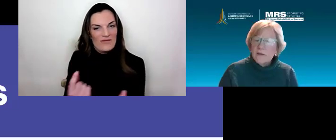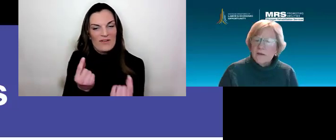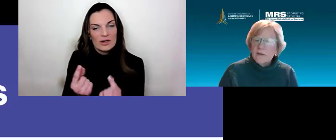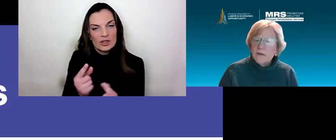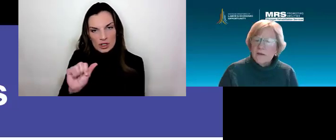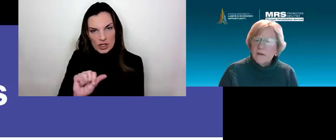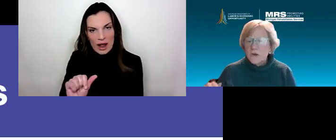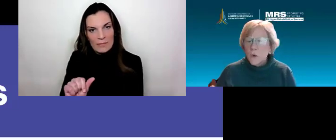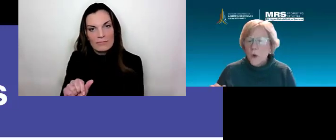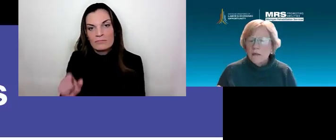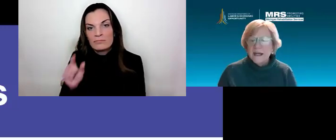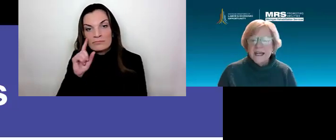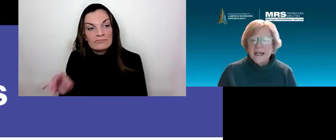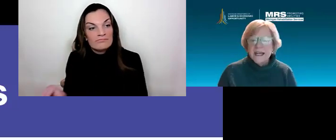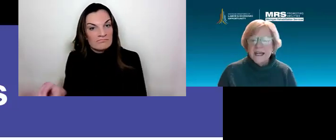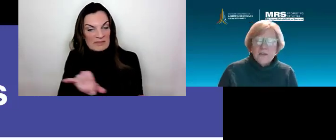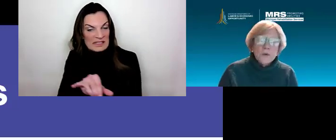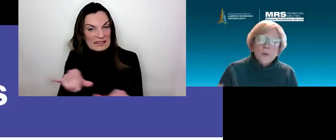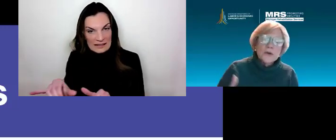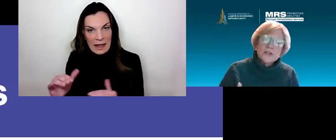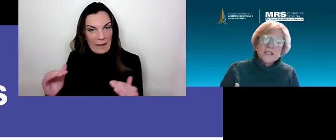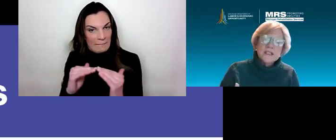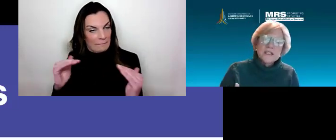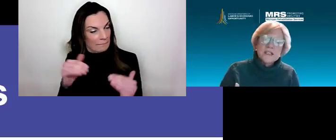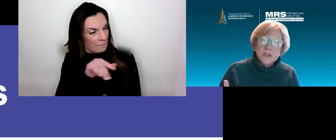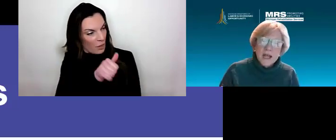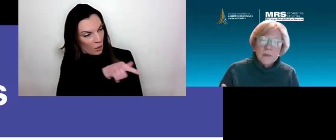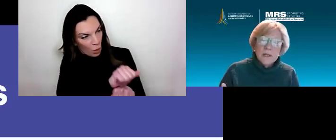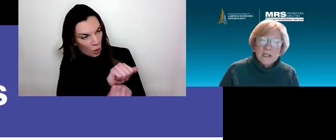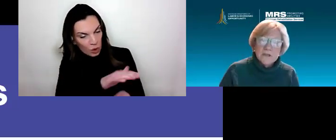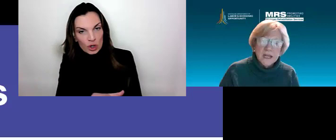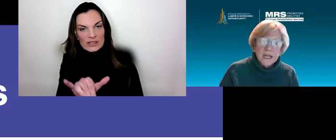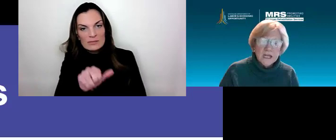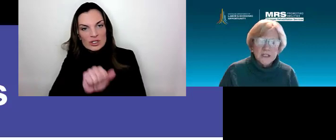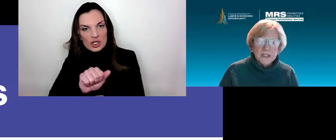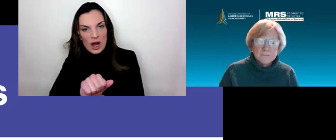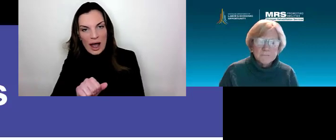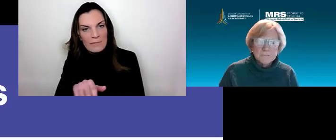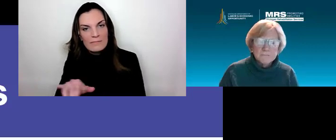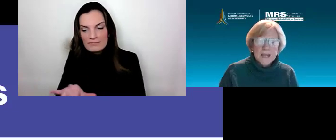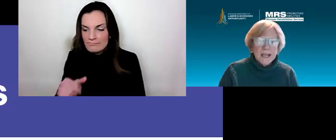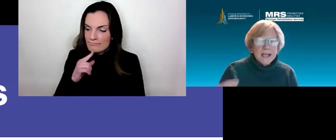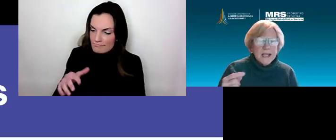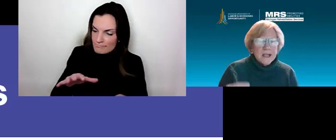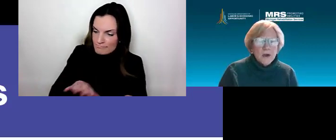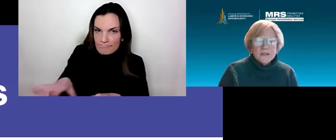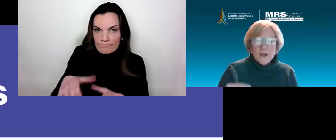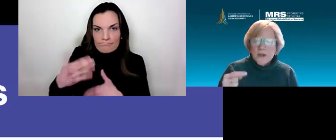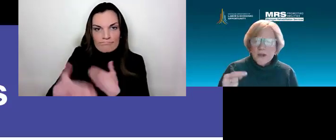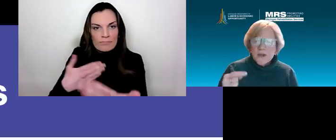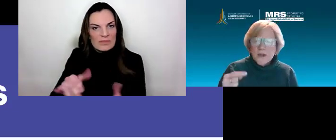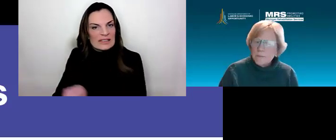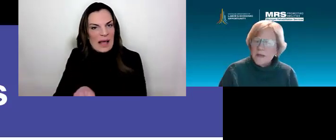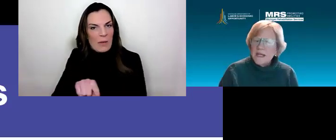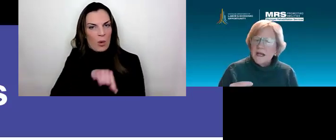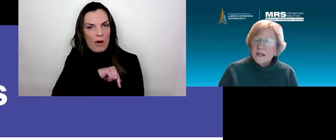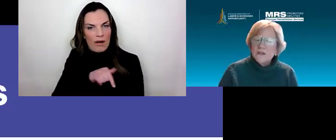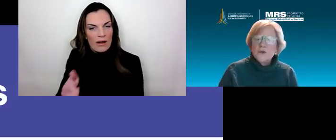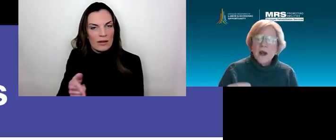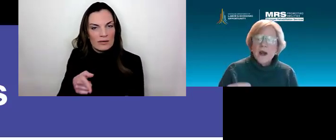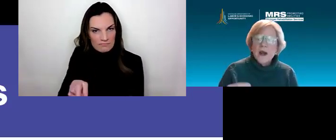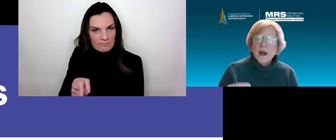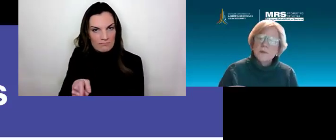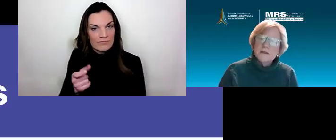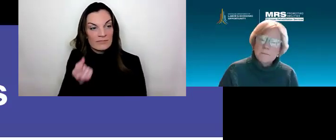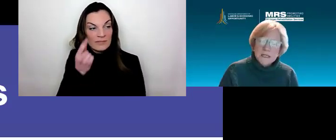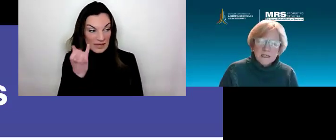productivity and quality as other workers in the same job classification. It also cannot be an